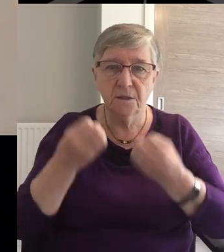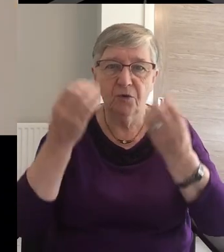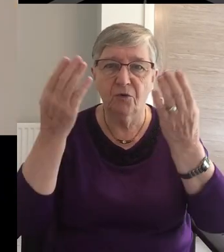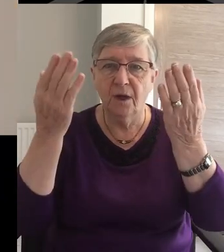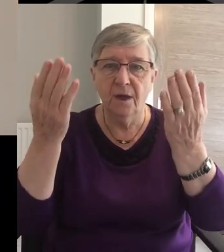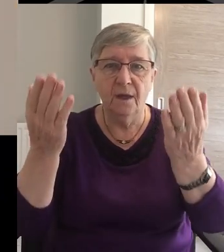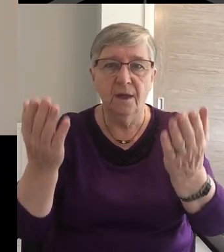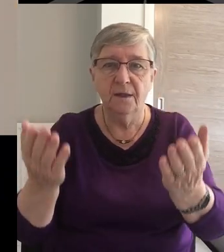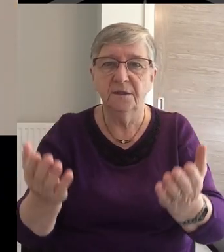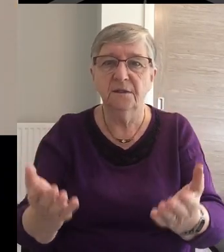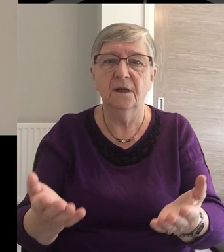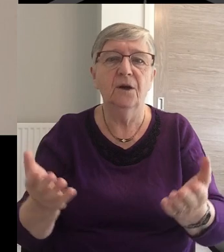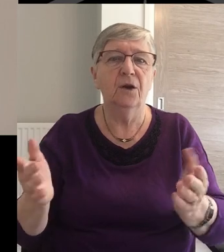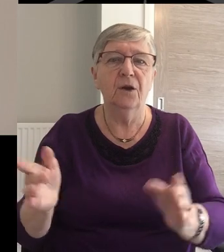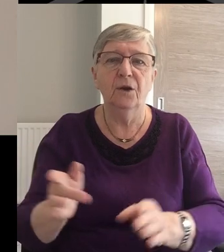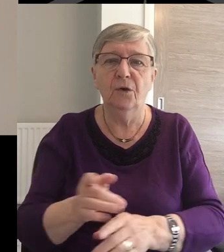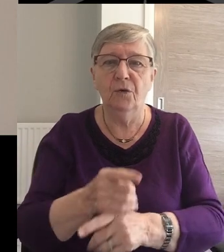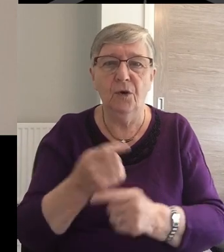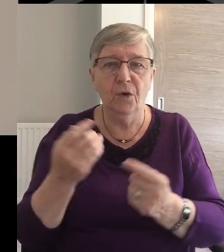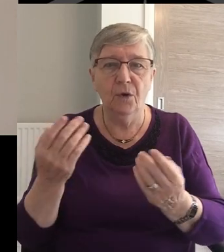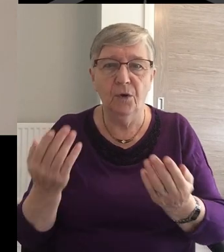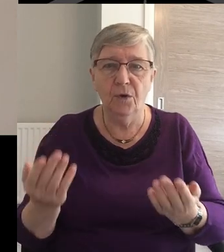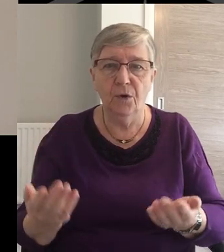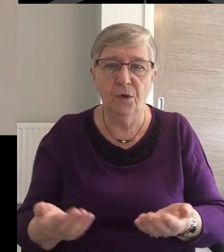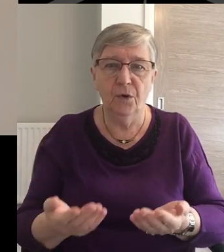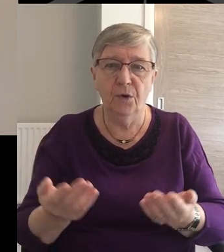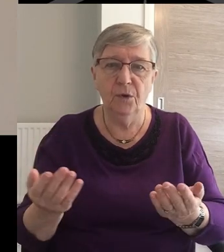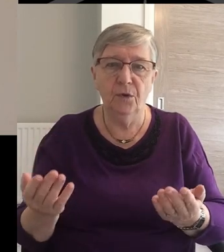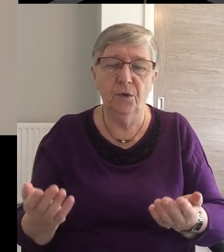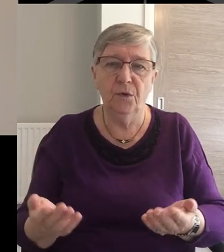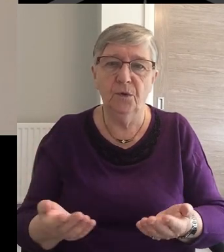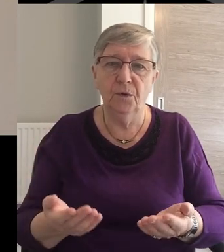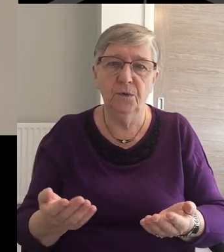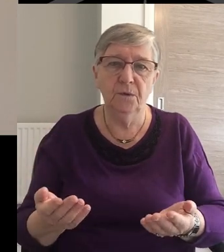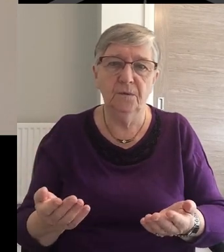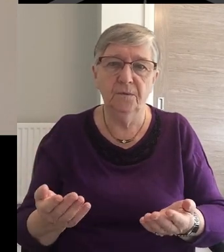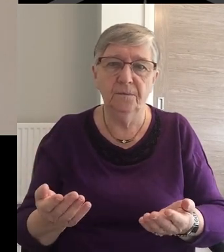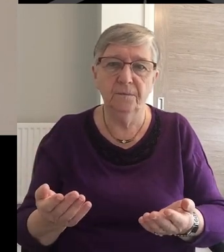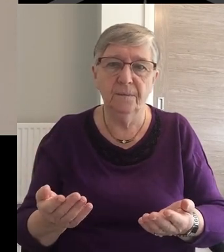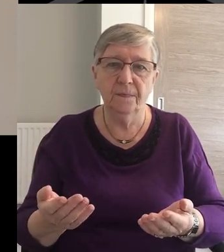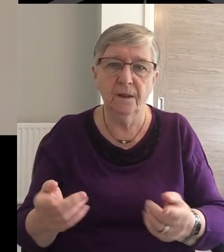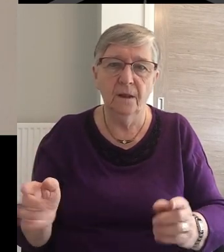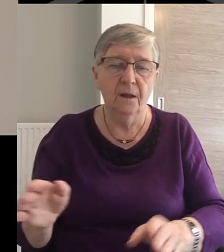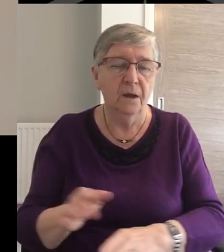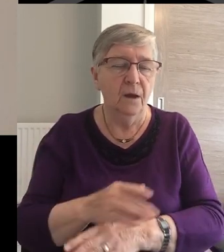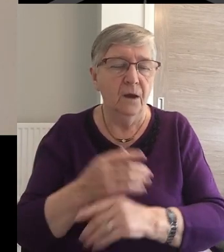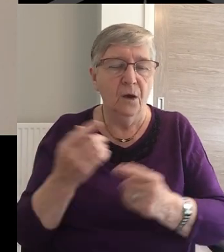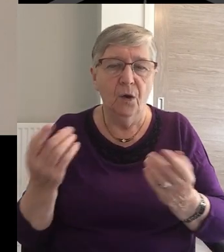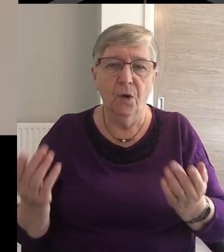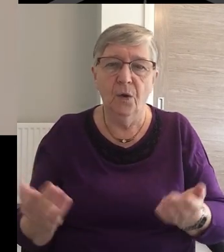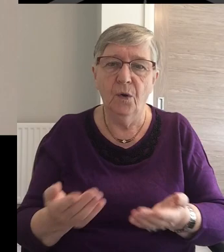I surrender all